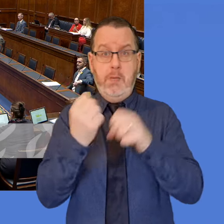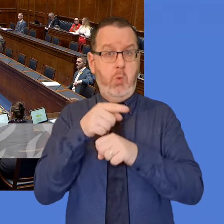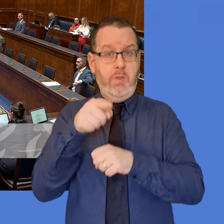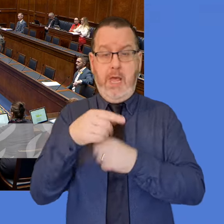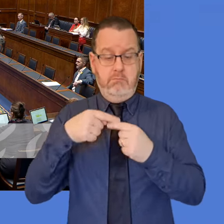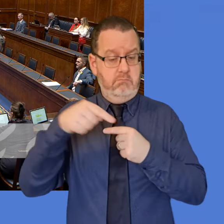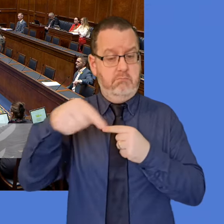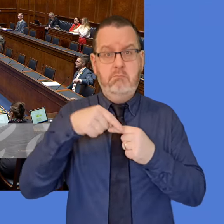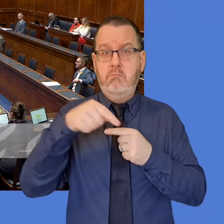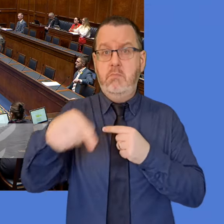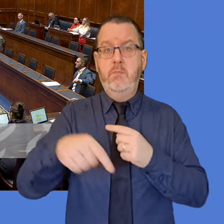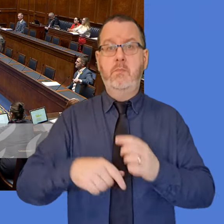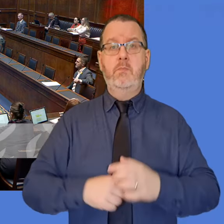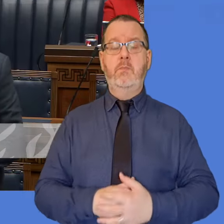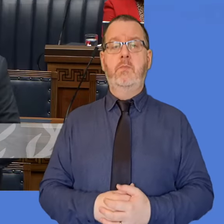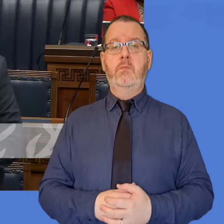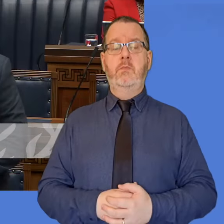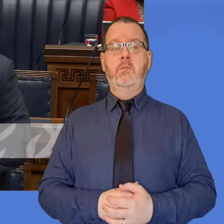yes.